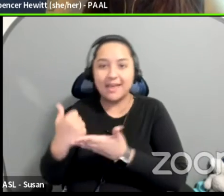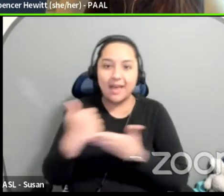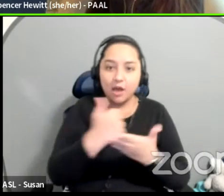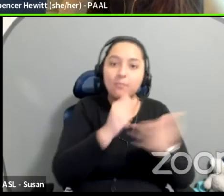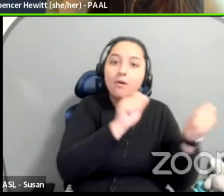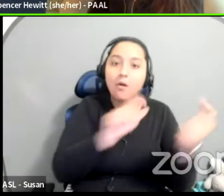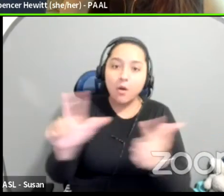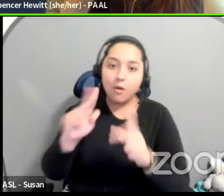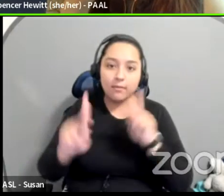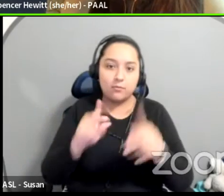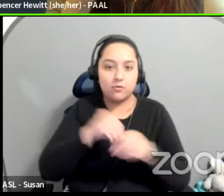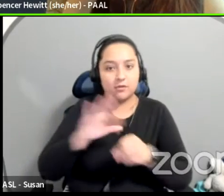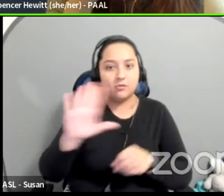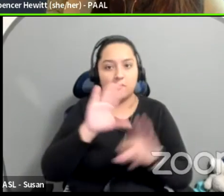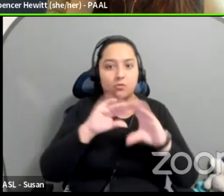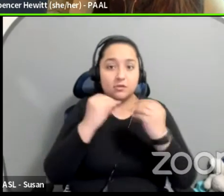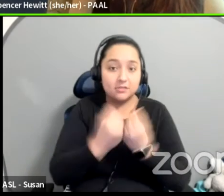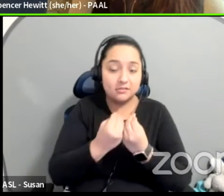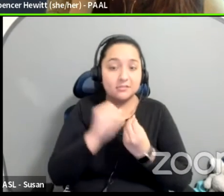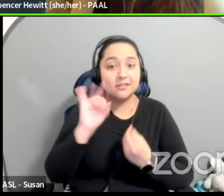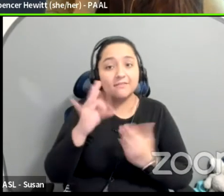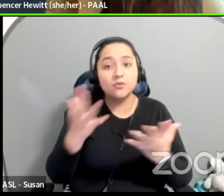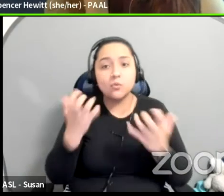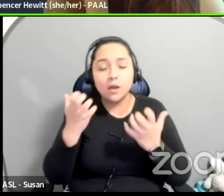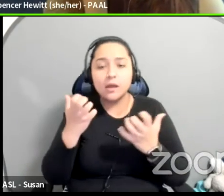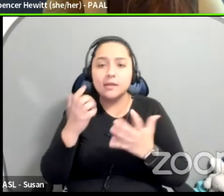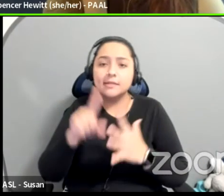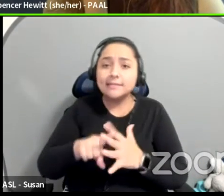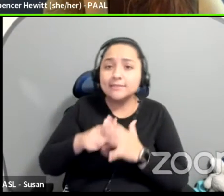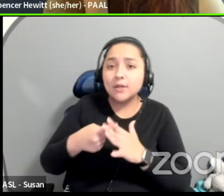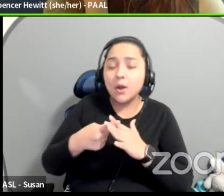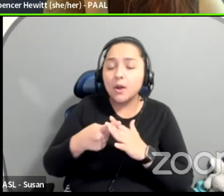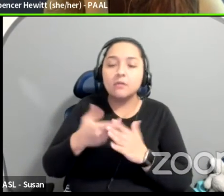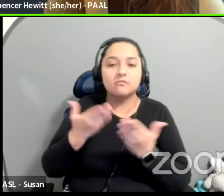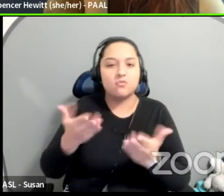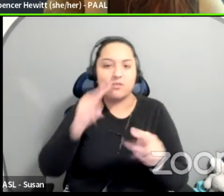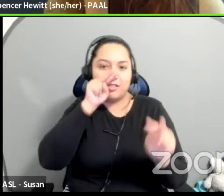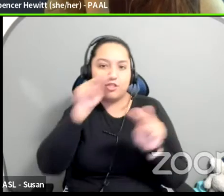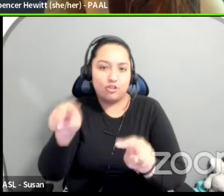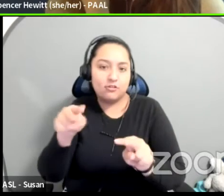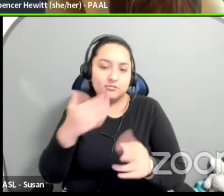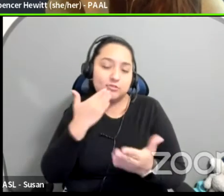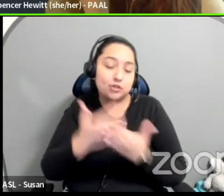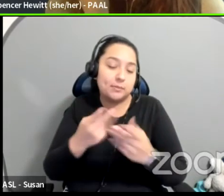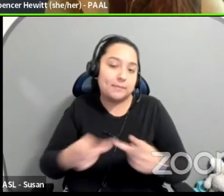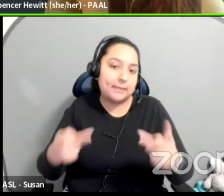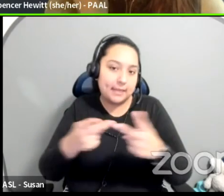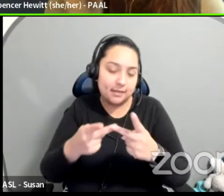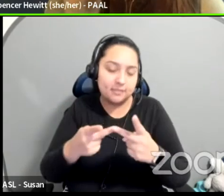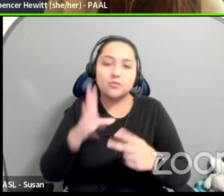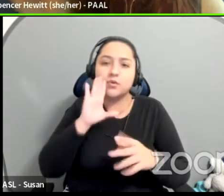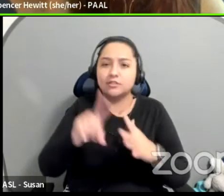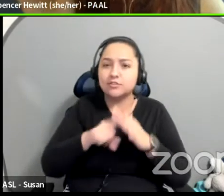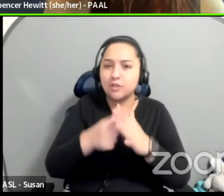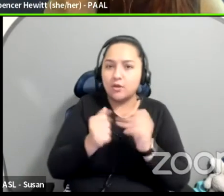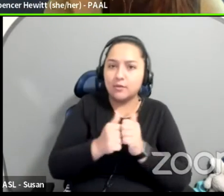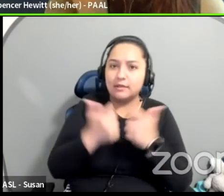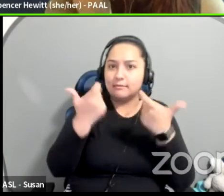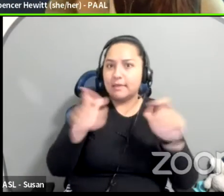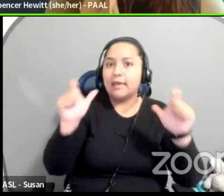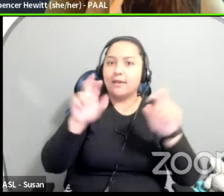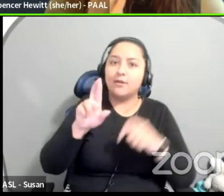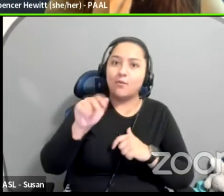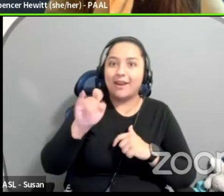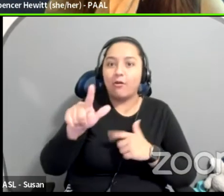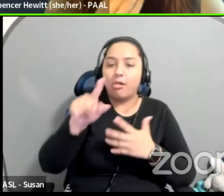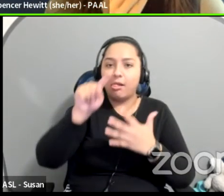you want a place to start where folks are going to have buy-in, this is a great place. So I'm going to start with the more radical and it's going to get more breathable by the end